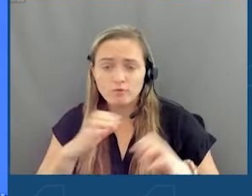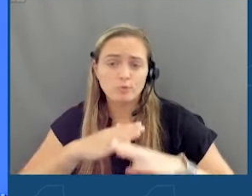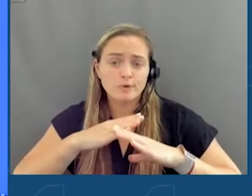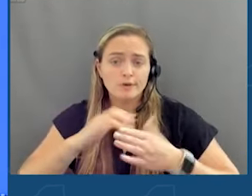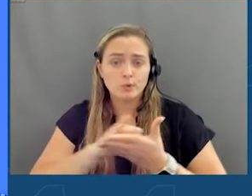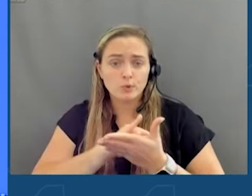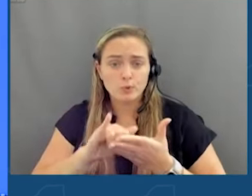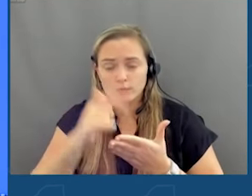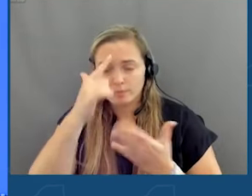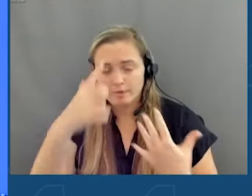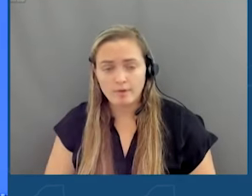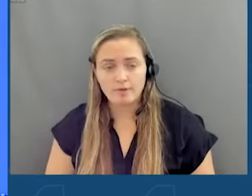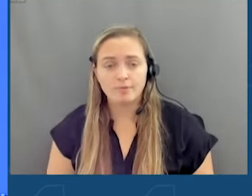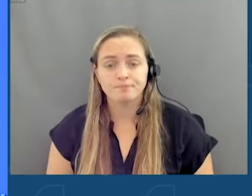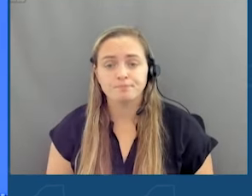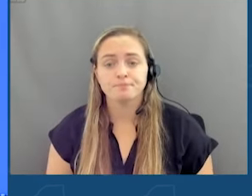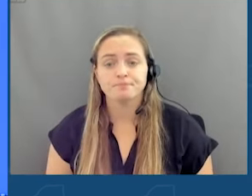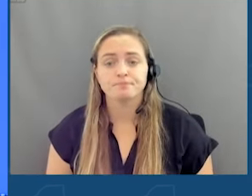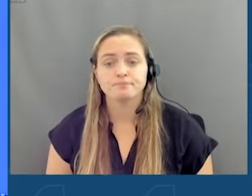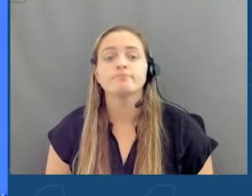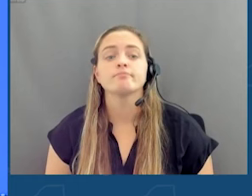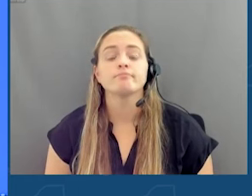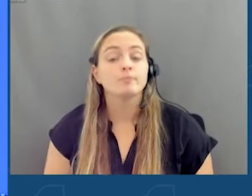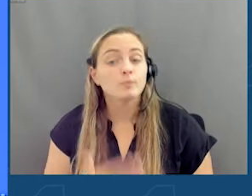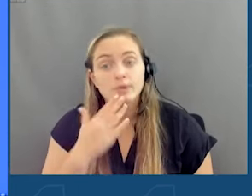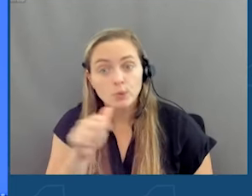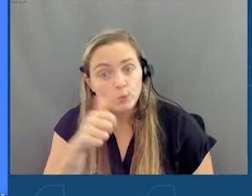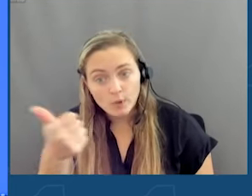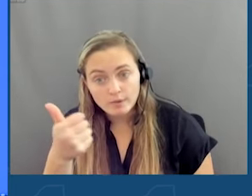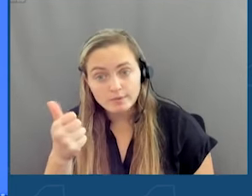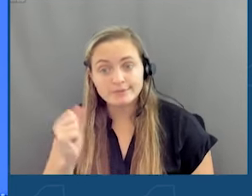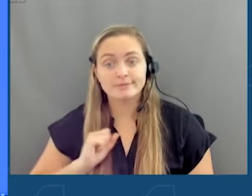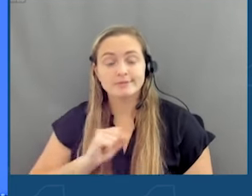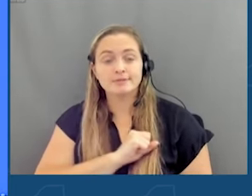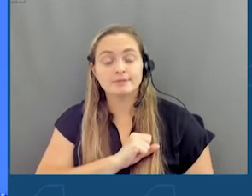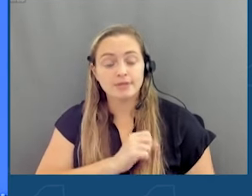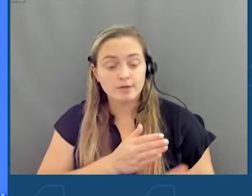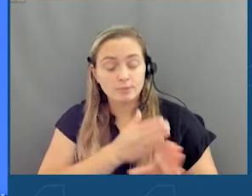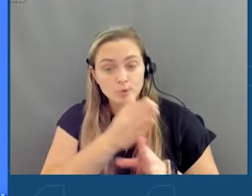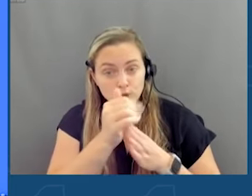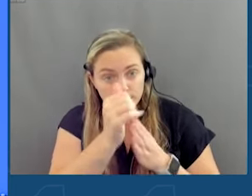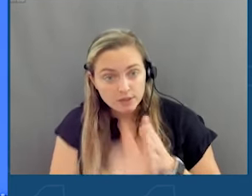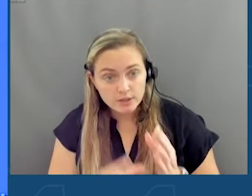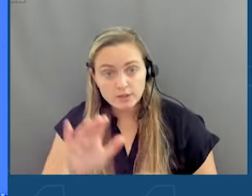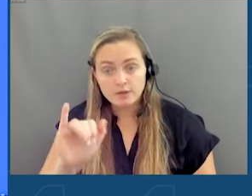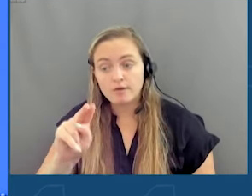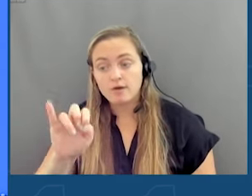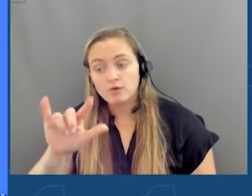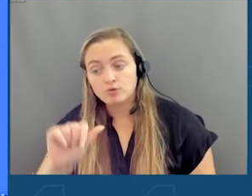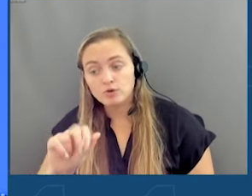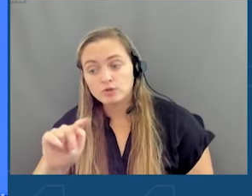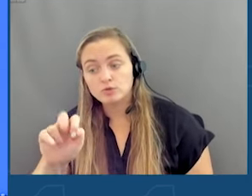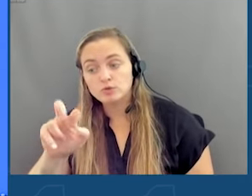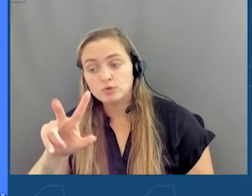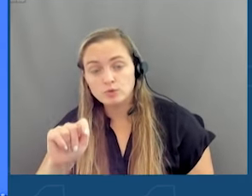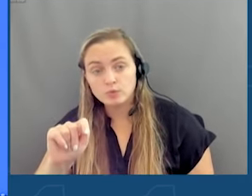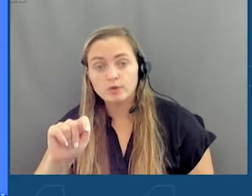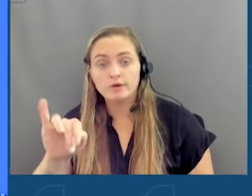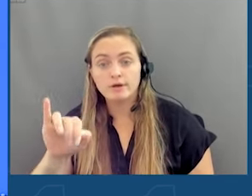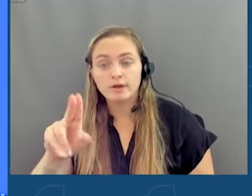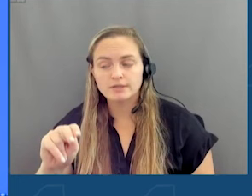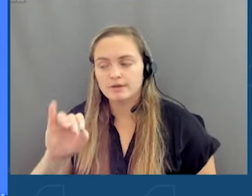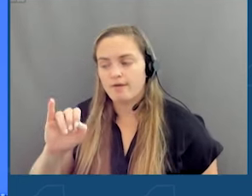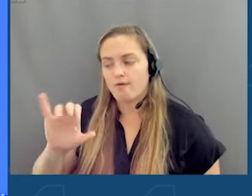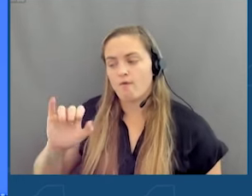Yorkers' mental health. And I also would like to thank Senate Majority Leader Andra Stewart-Cousins and Assembly Speaker Carl Hastie,